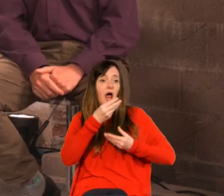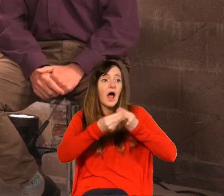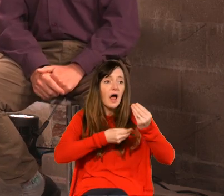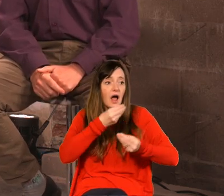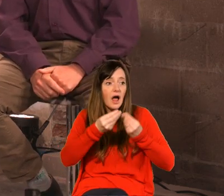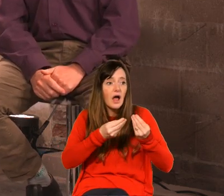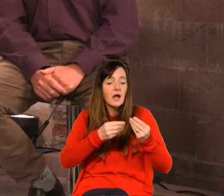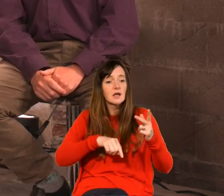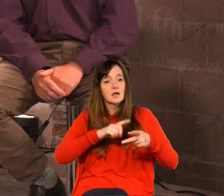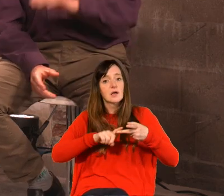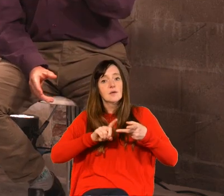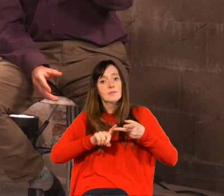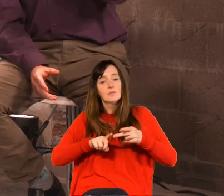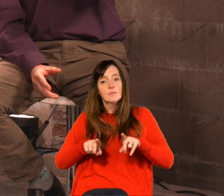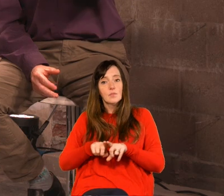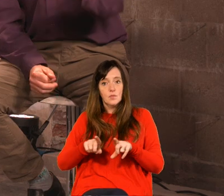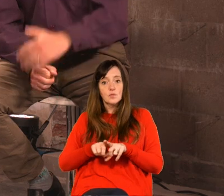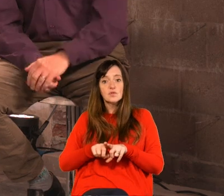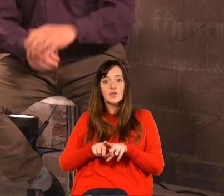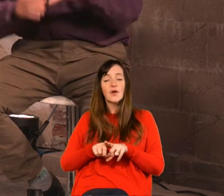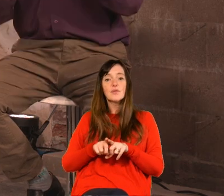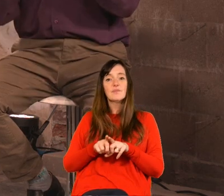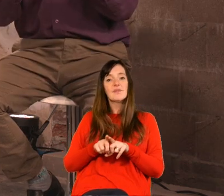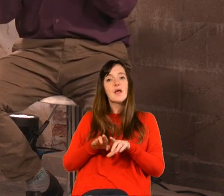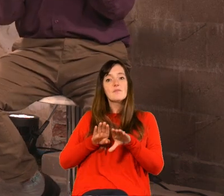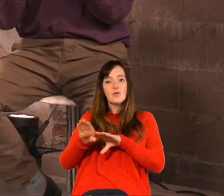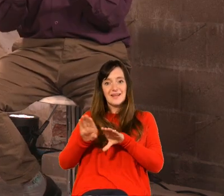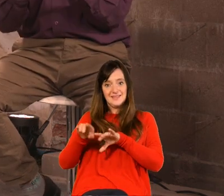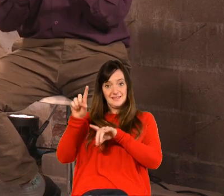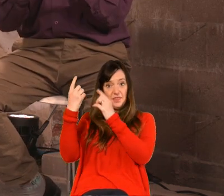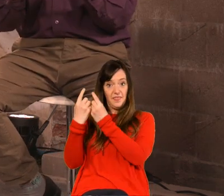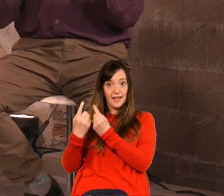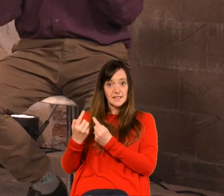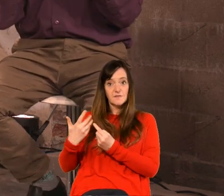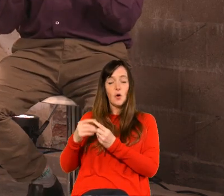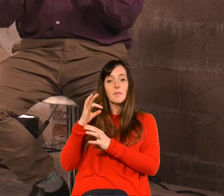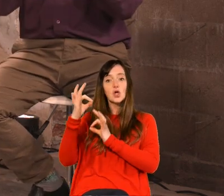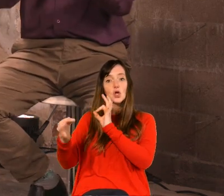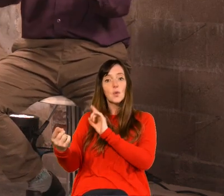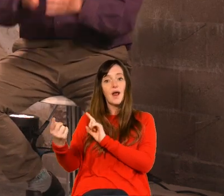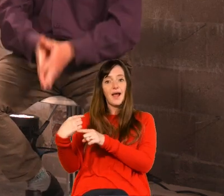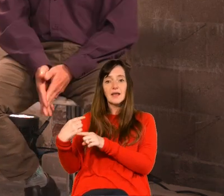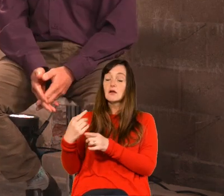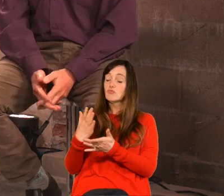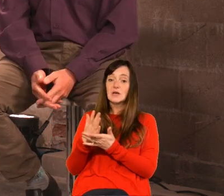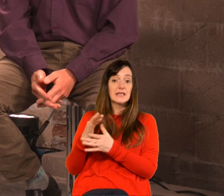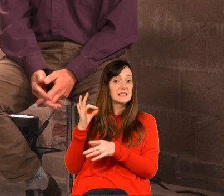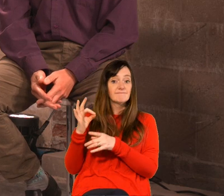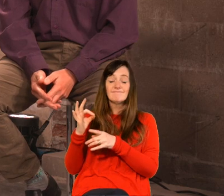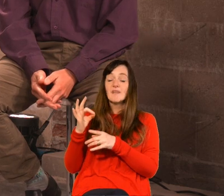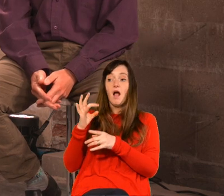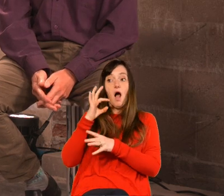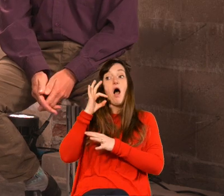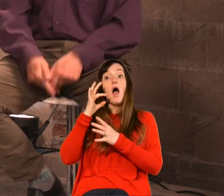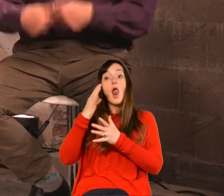things that christie and i have shared to uh in the q a and in the seminar especially around asking questions it's much easier to learn to ask